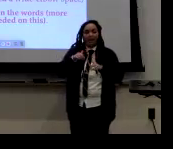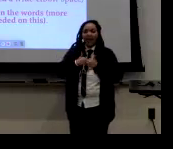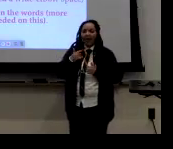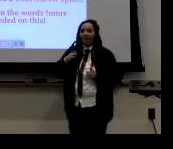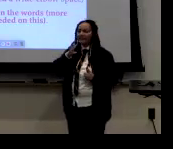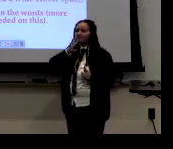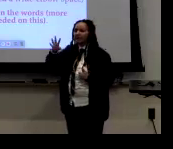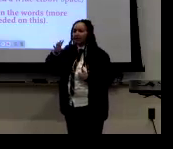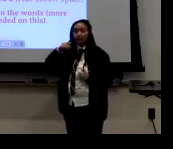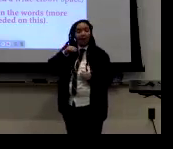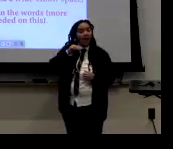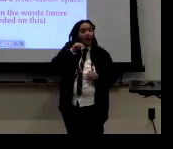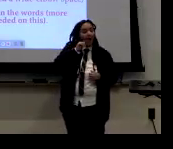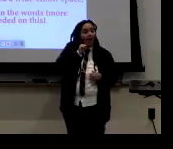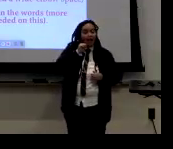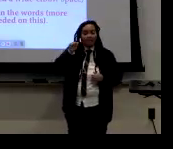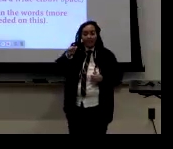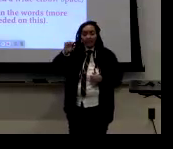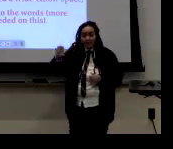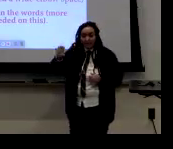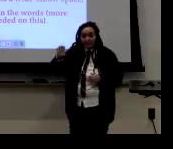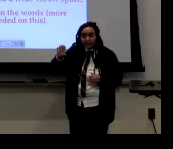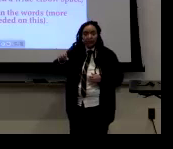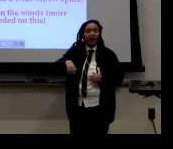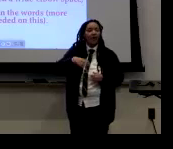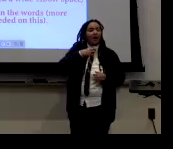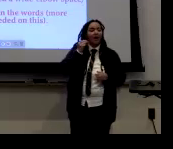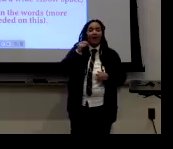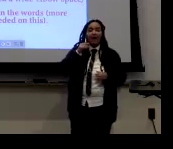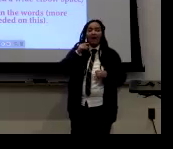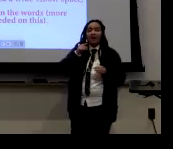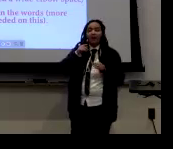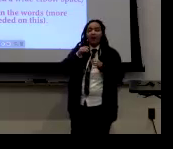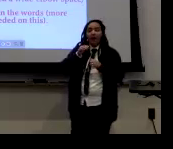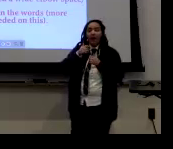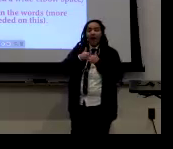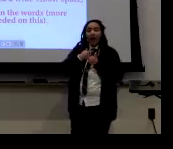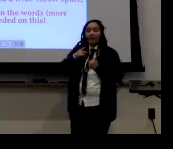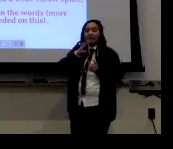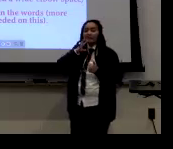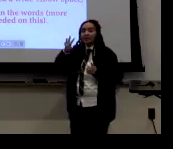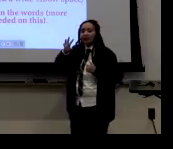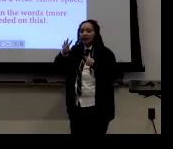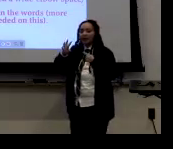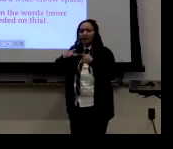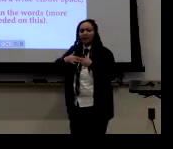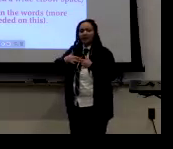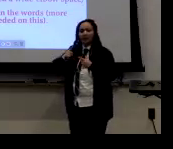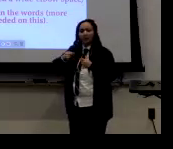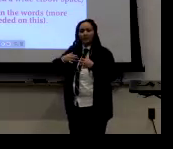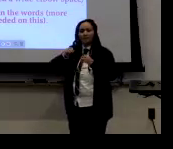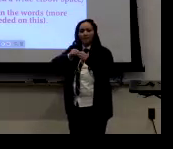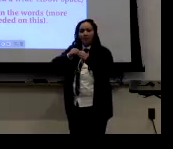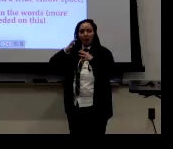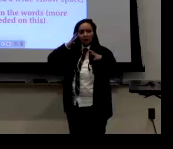uh, but in the black community, how people speak, um, in African American English, um, how they